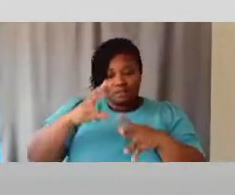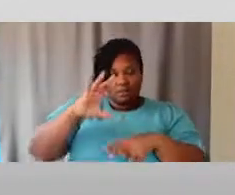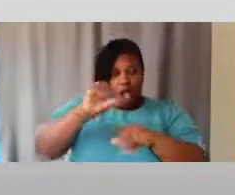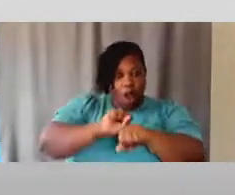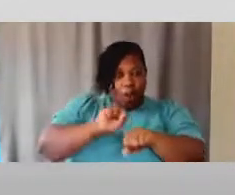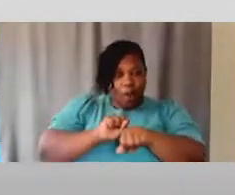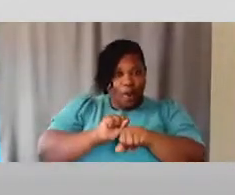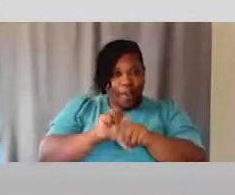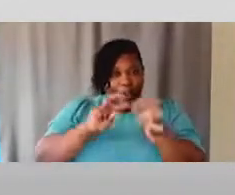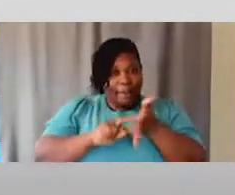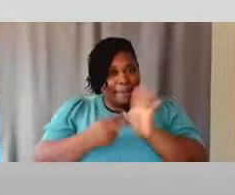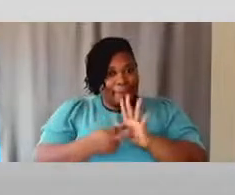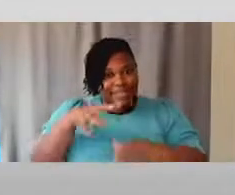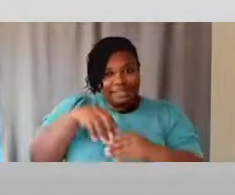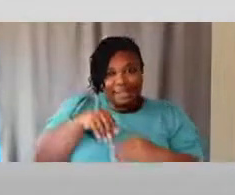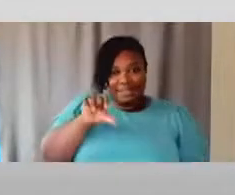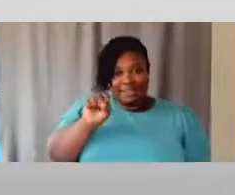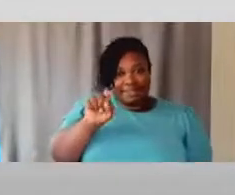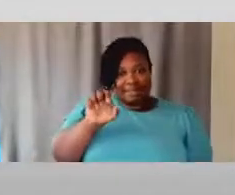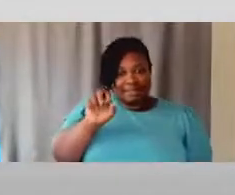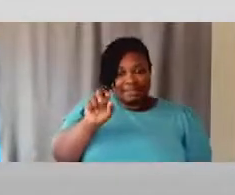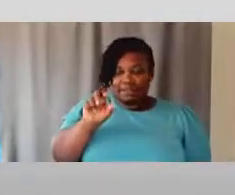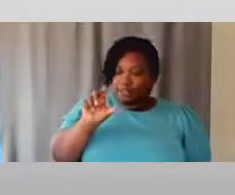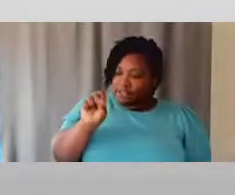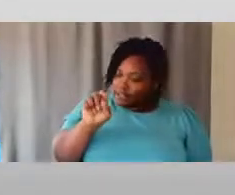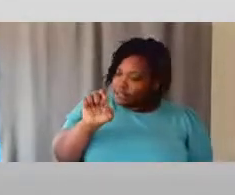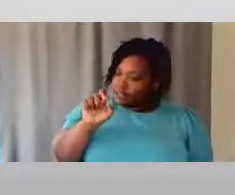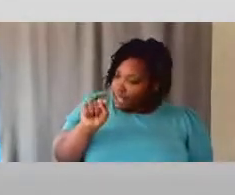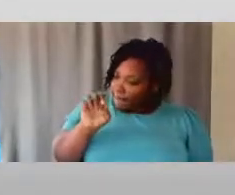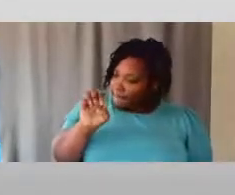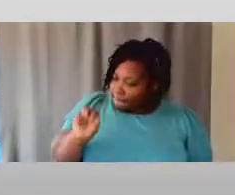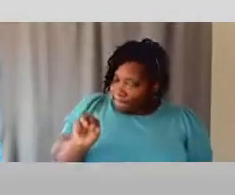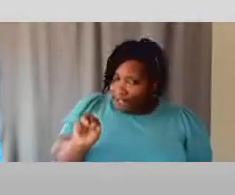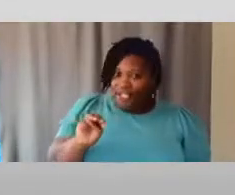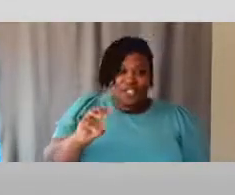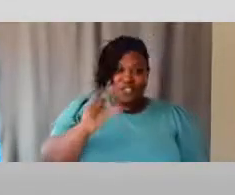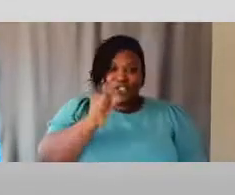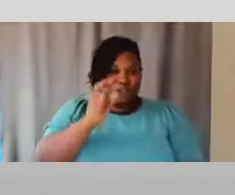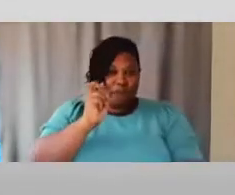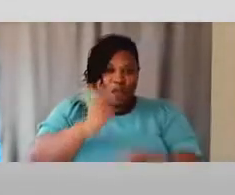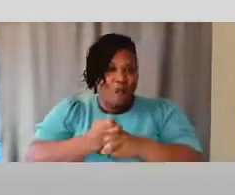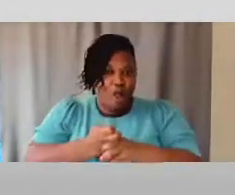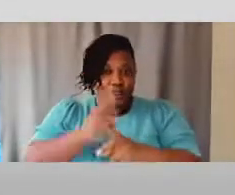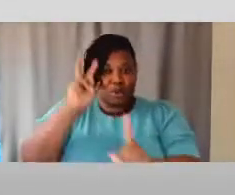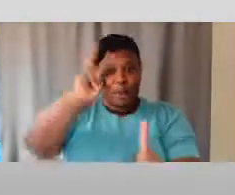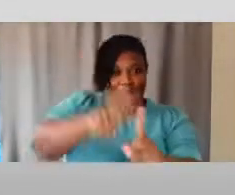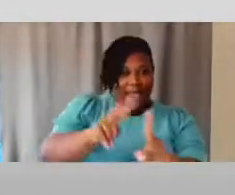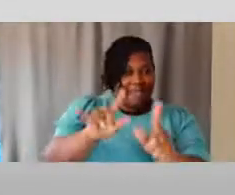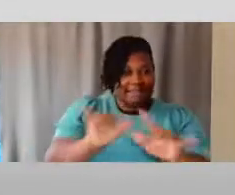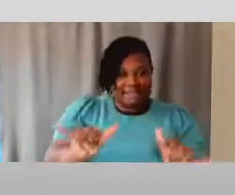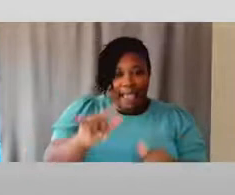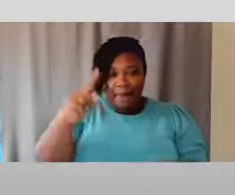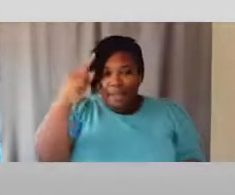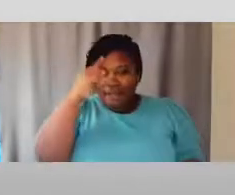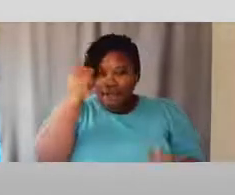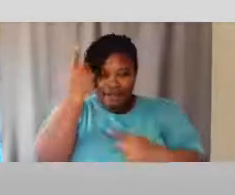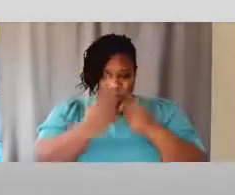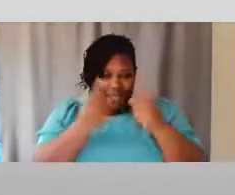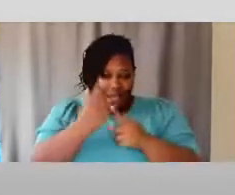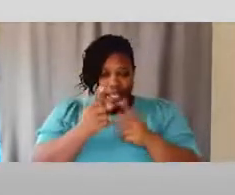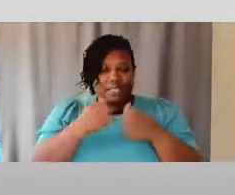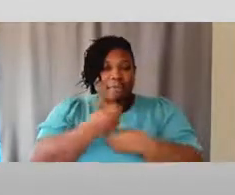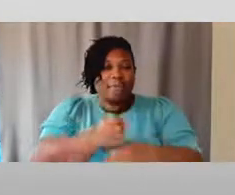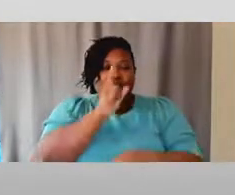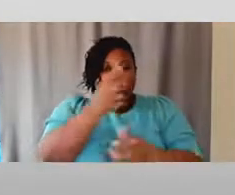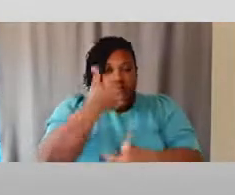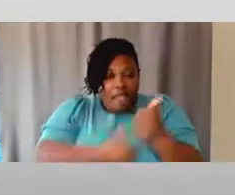And so, therefore, it shouldn't be that hard to apply that same mentality to then being inclusive and accessible to then make sure that everyone is valued in